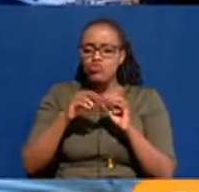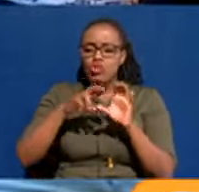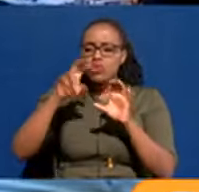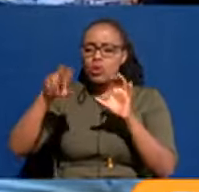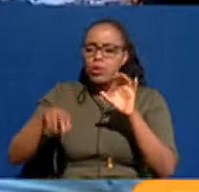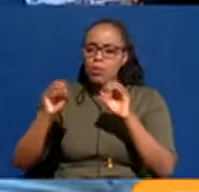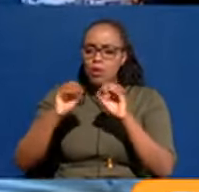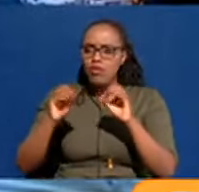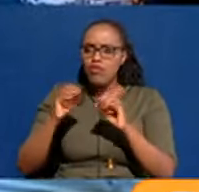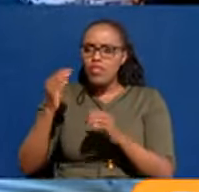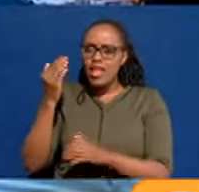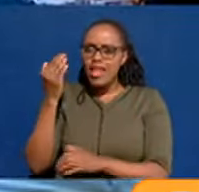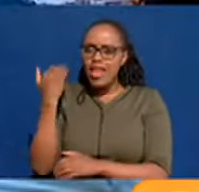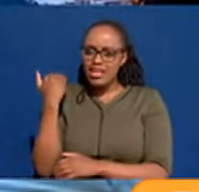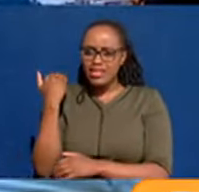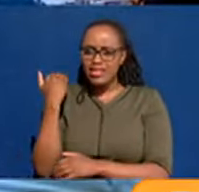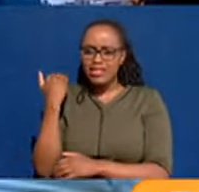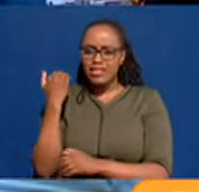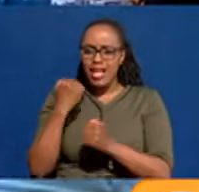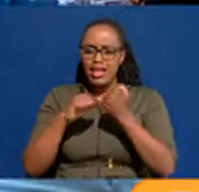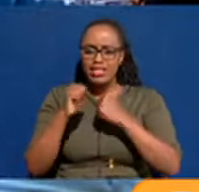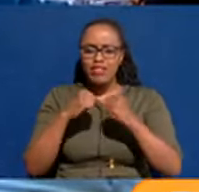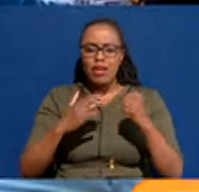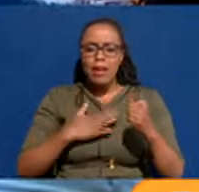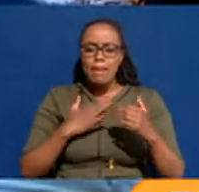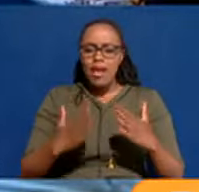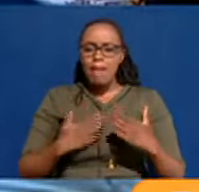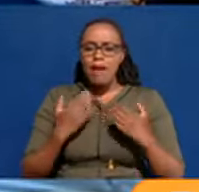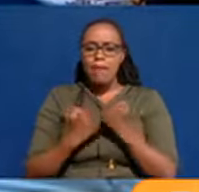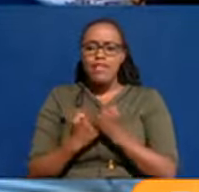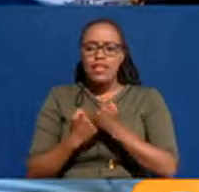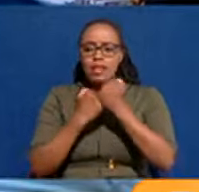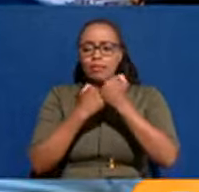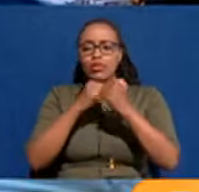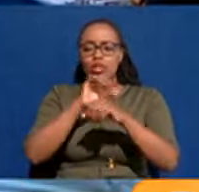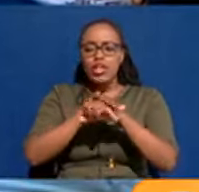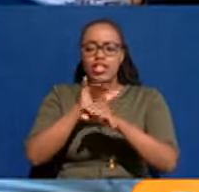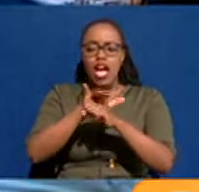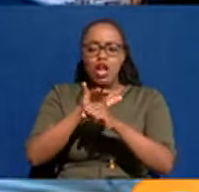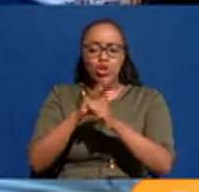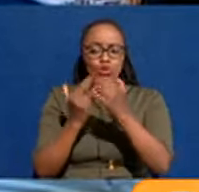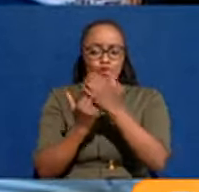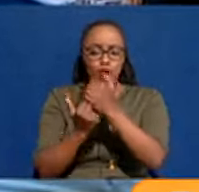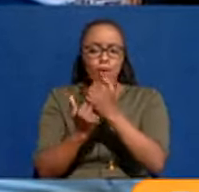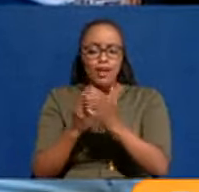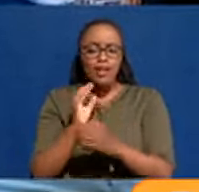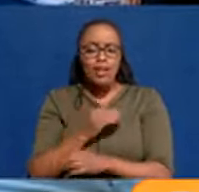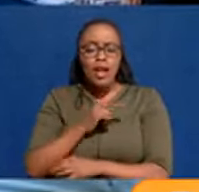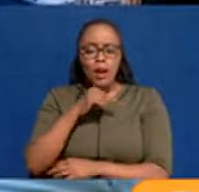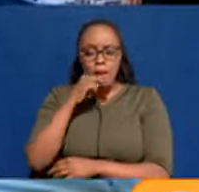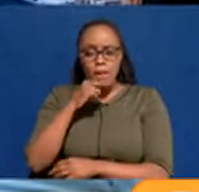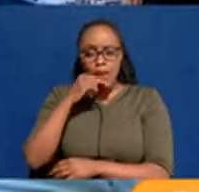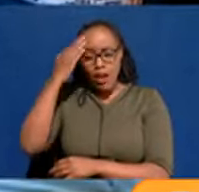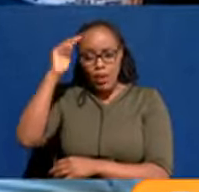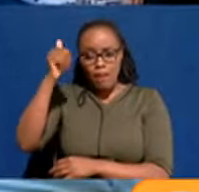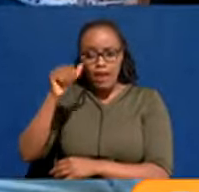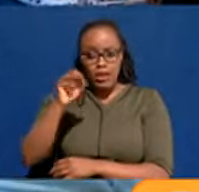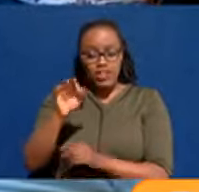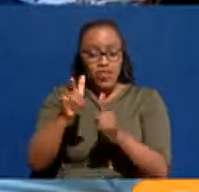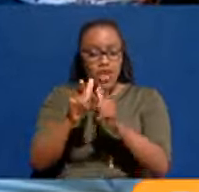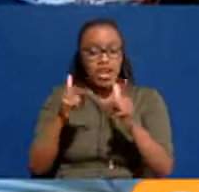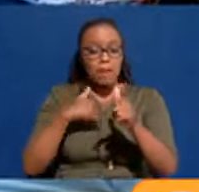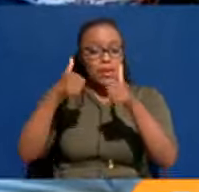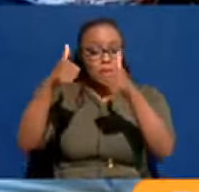So there's a last mile connectivity. And I'm very glad by the support that we're getting from a lot of our partners. I've mentioned them, but I don't know if they have people